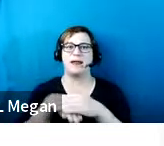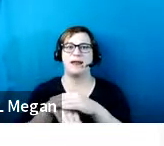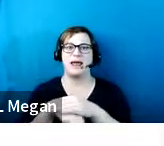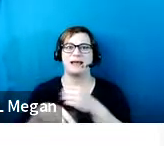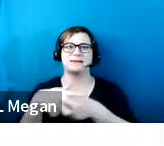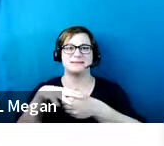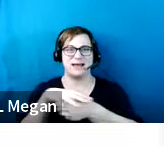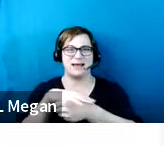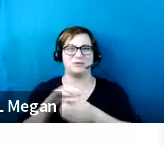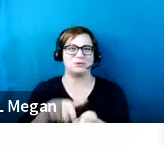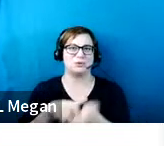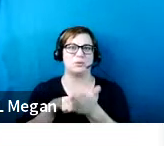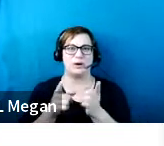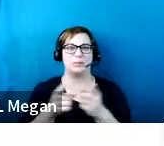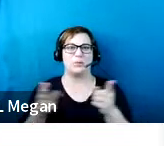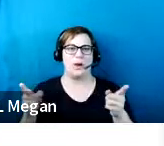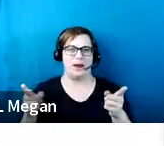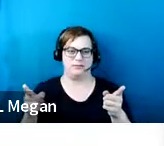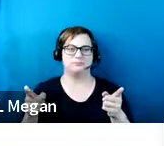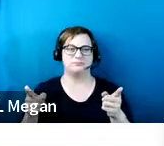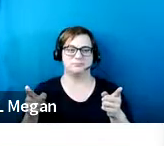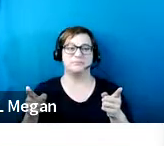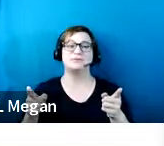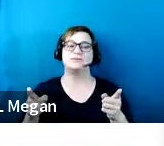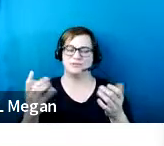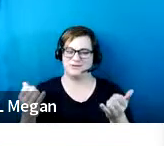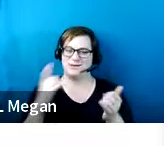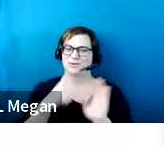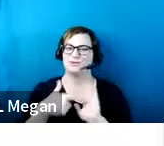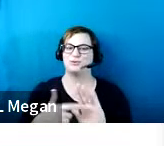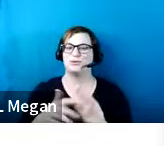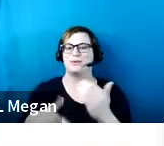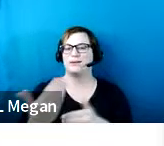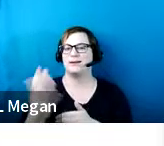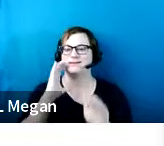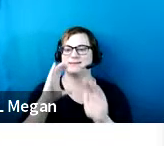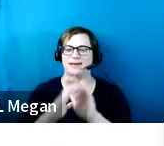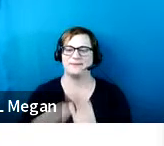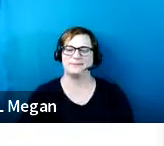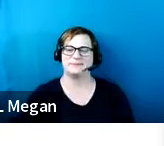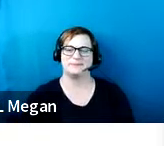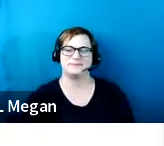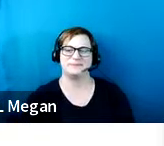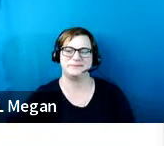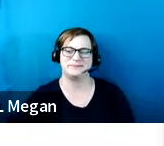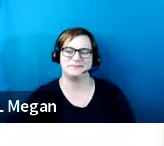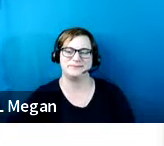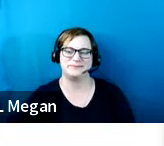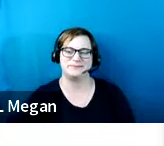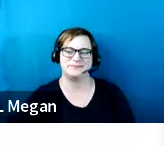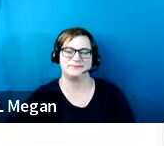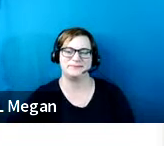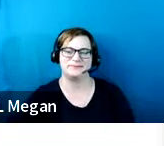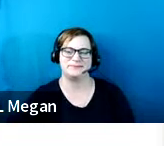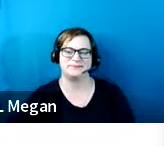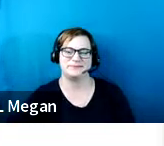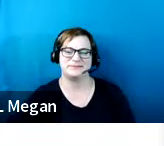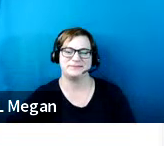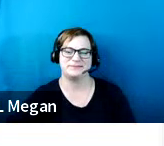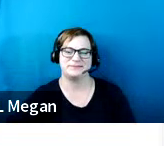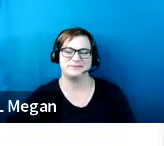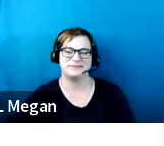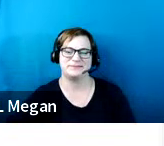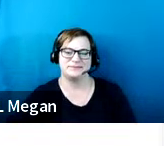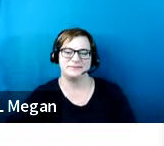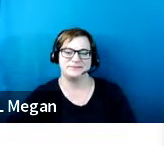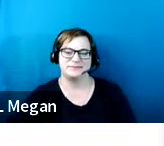to be wider than that. Which brings us to the next slide. So the access aisle's size. The